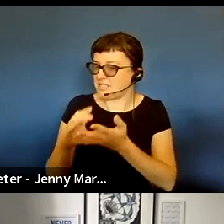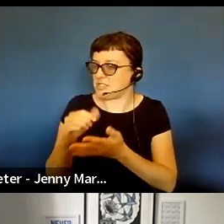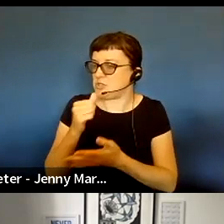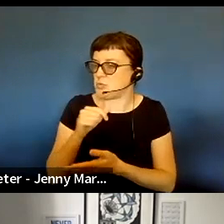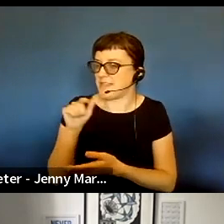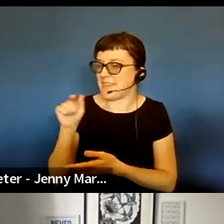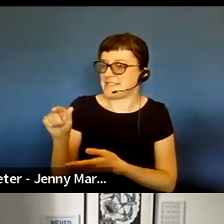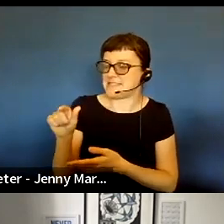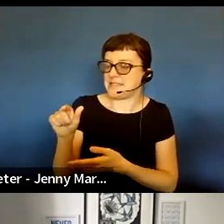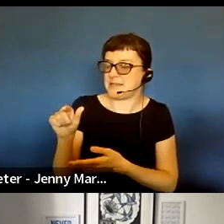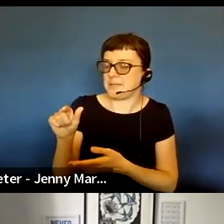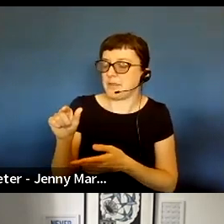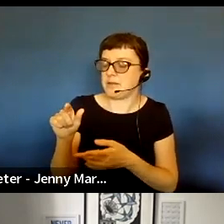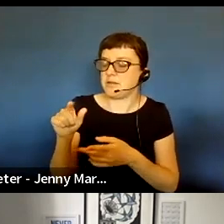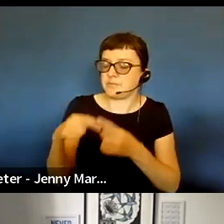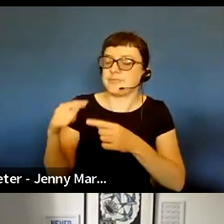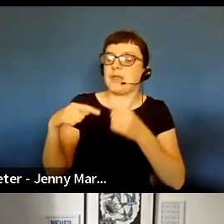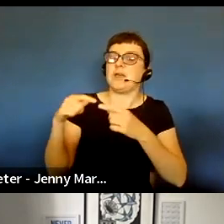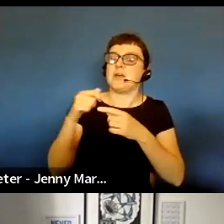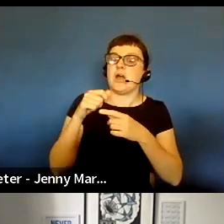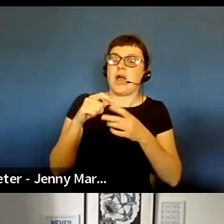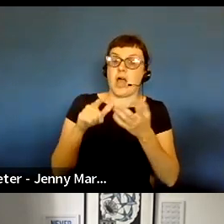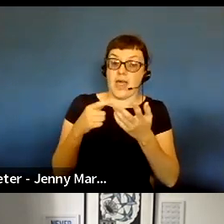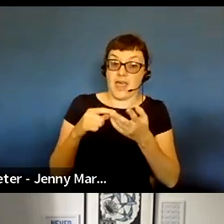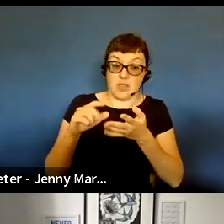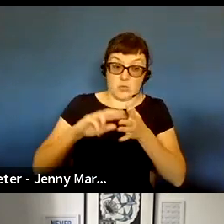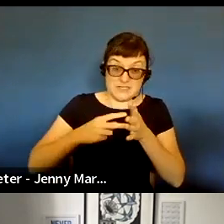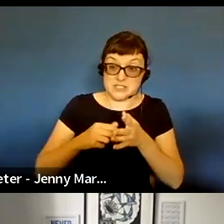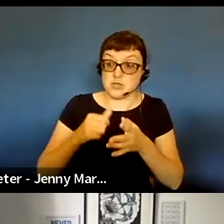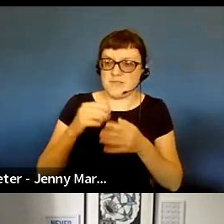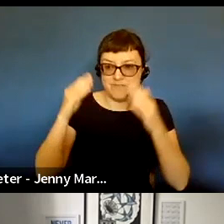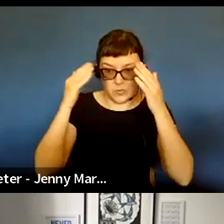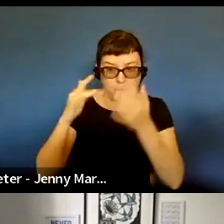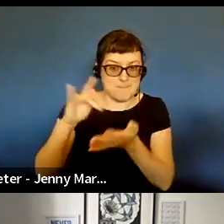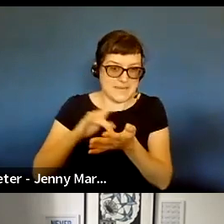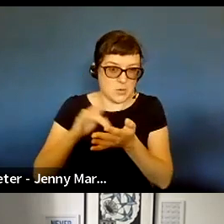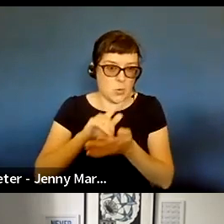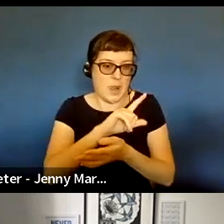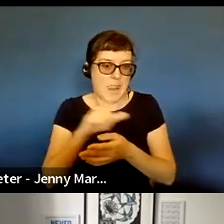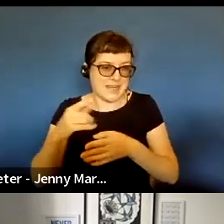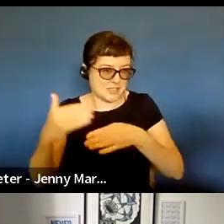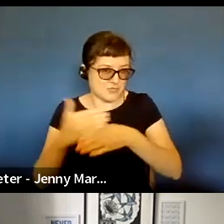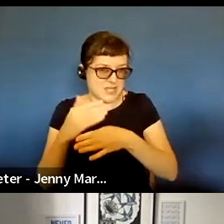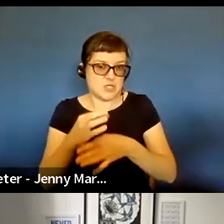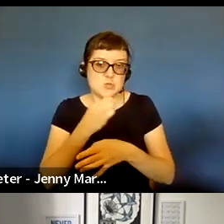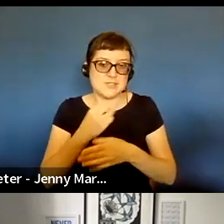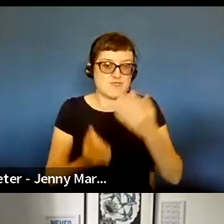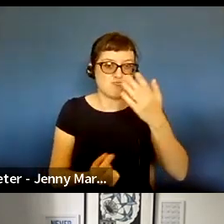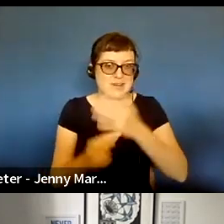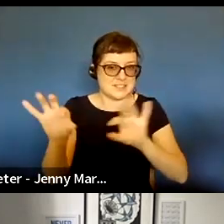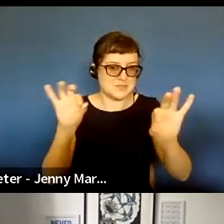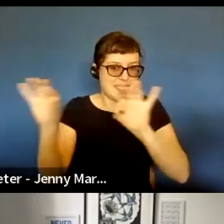that are focused on mid or later career that have used random tool as a tool,